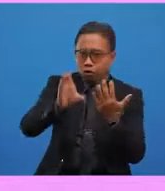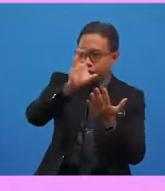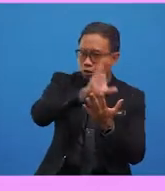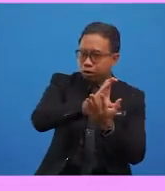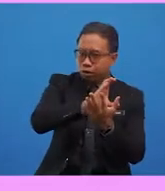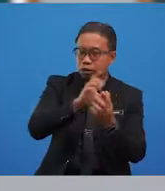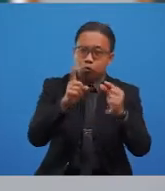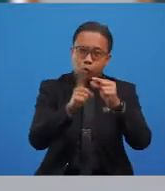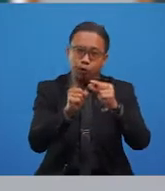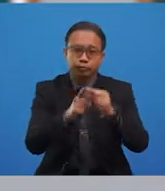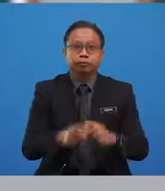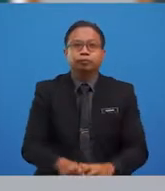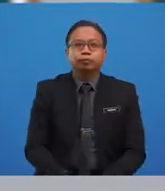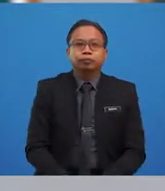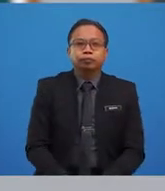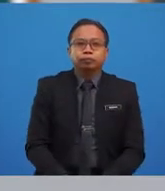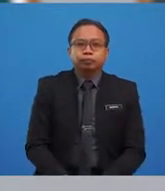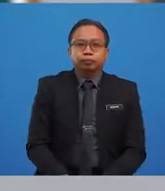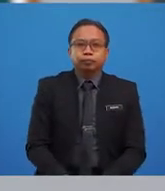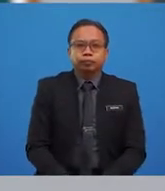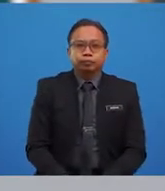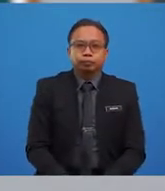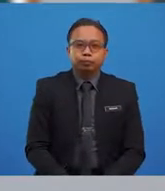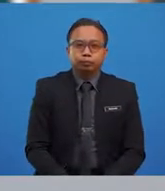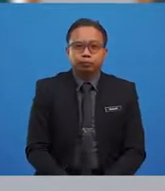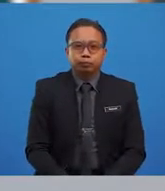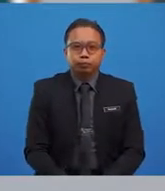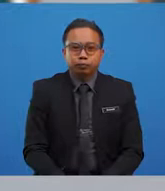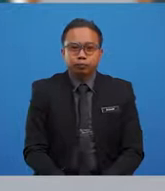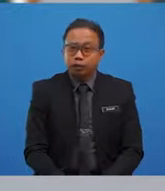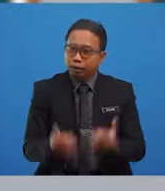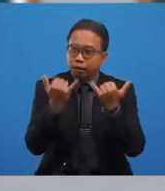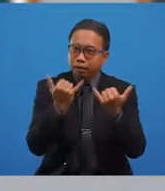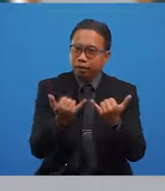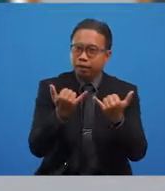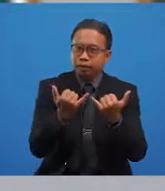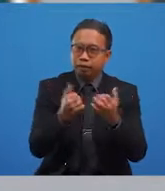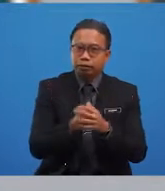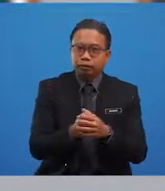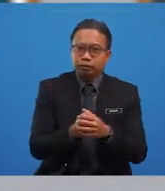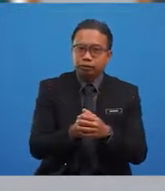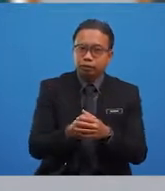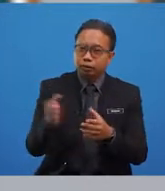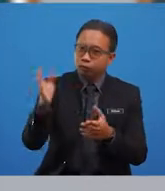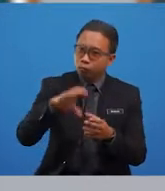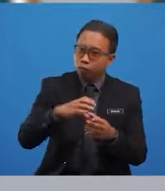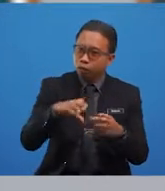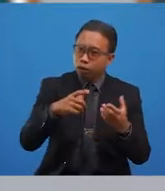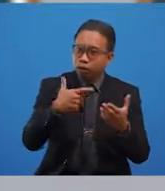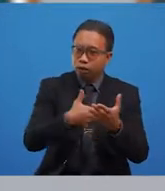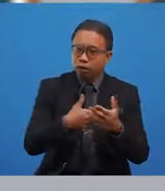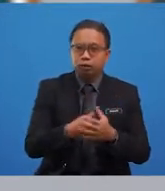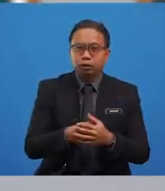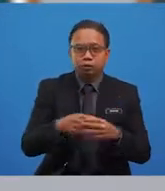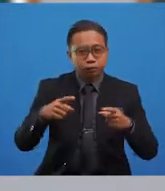consonant sound. Hi! Yay, Miss Rita! Okay. Now, we just have to fact a few more things and we will be